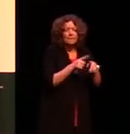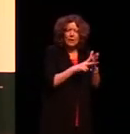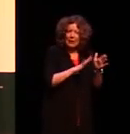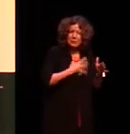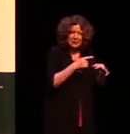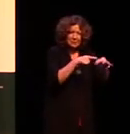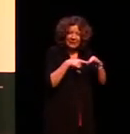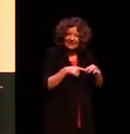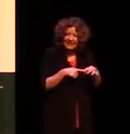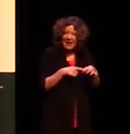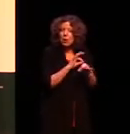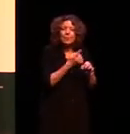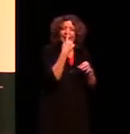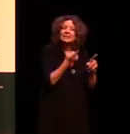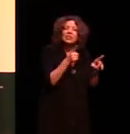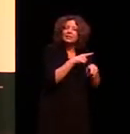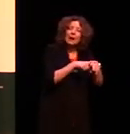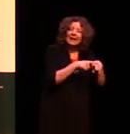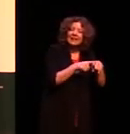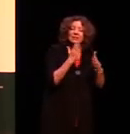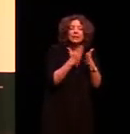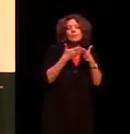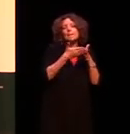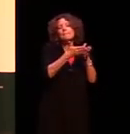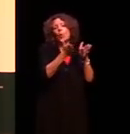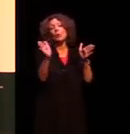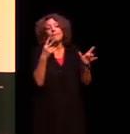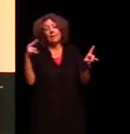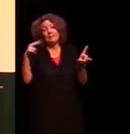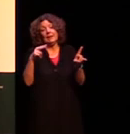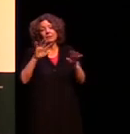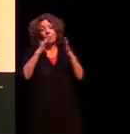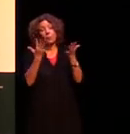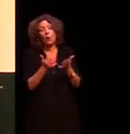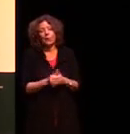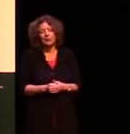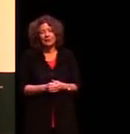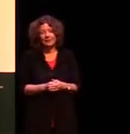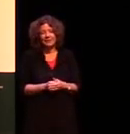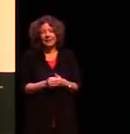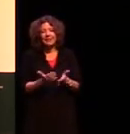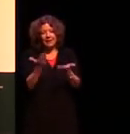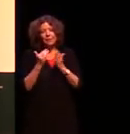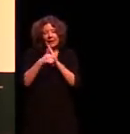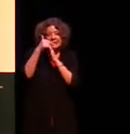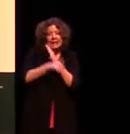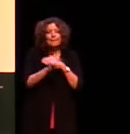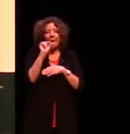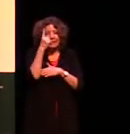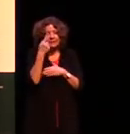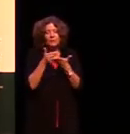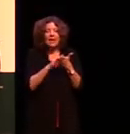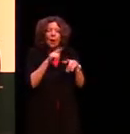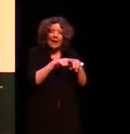changed my it's it's broadened my perspective on the world and it's given me a much deeper understanding of how